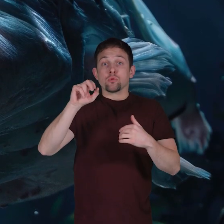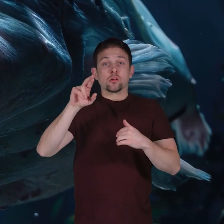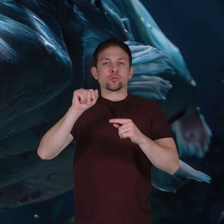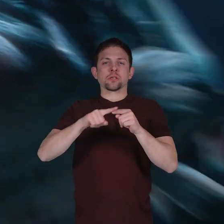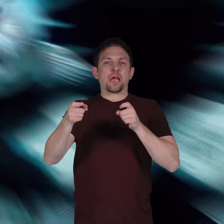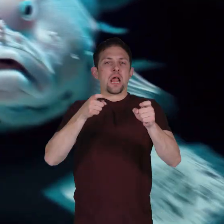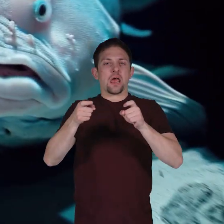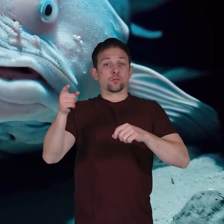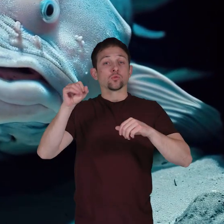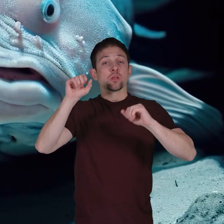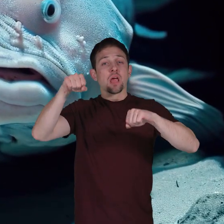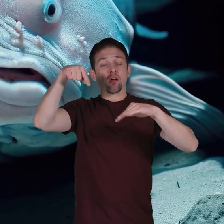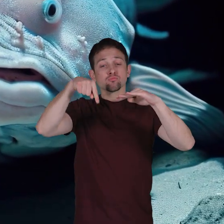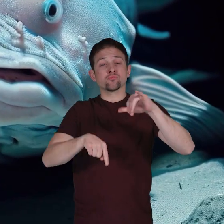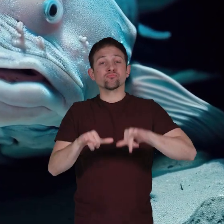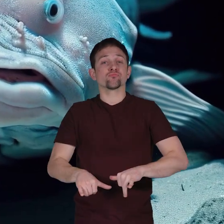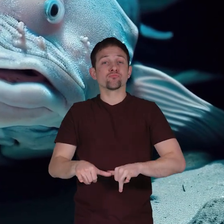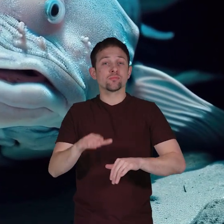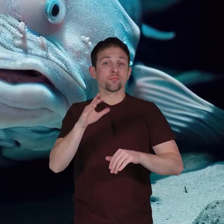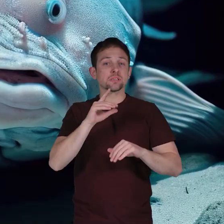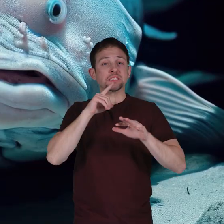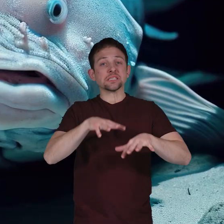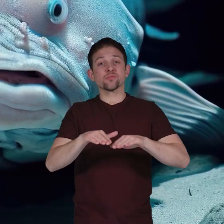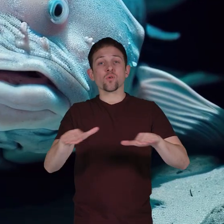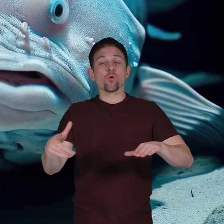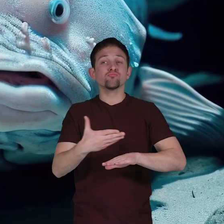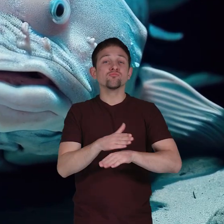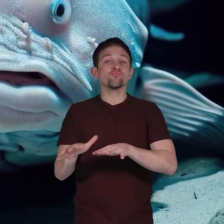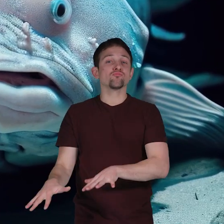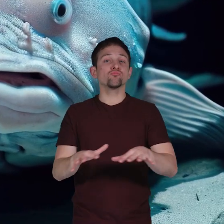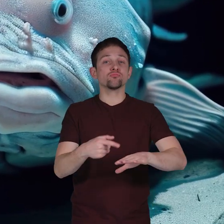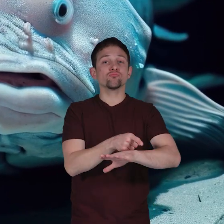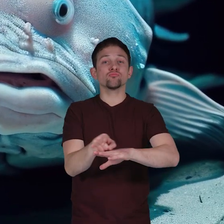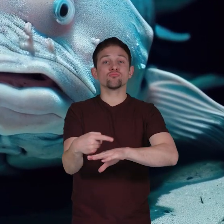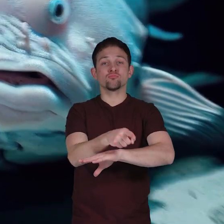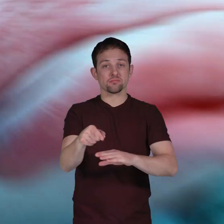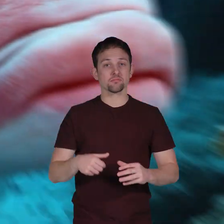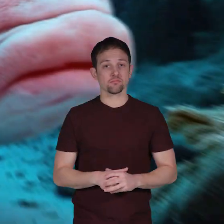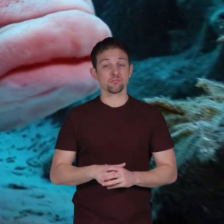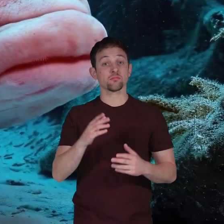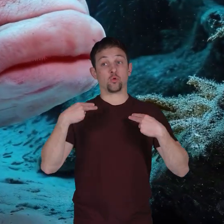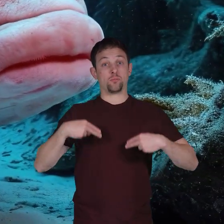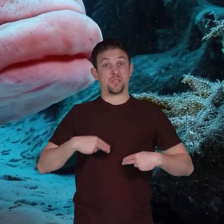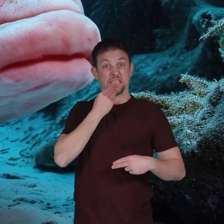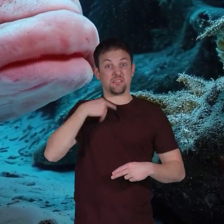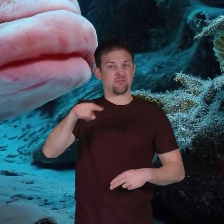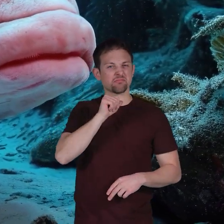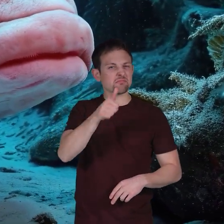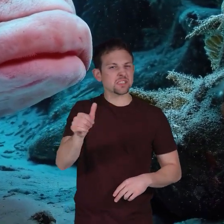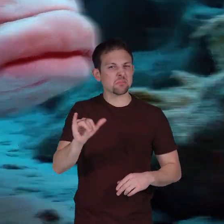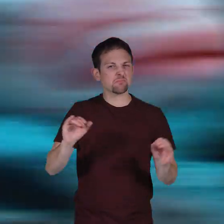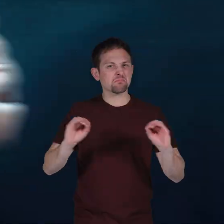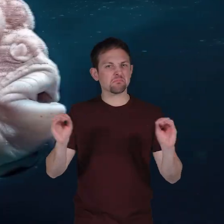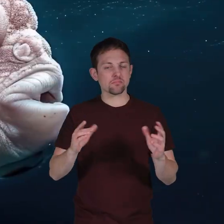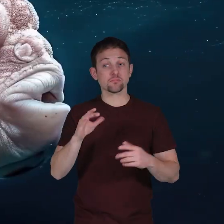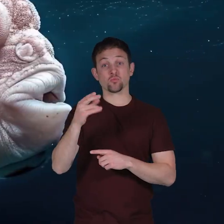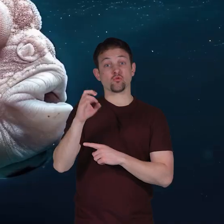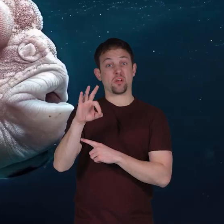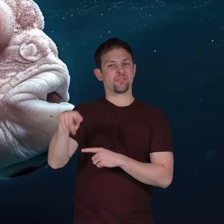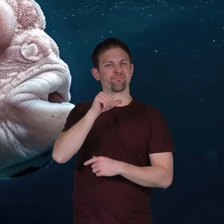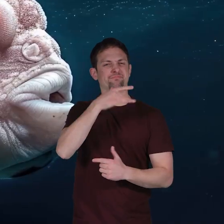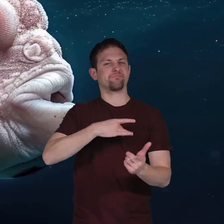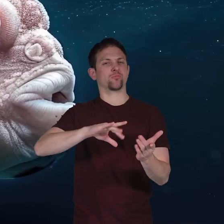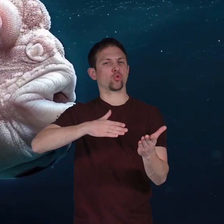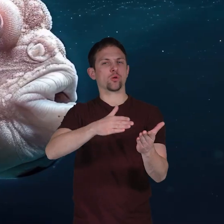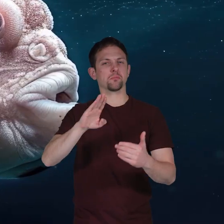most predators so they can spend their entire life peacefully sitting on the sea floor and humans don't eat them either chefs